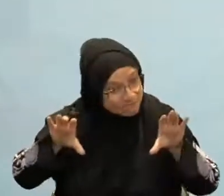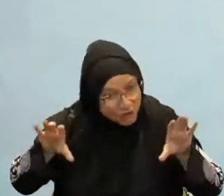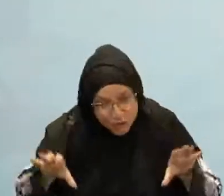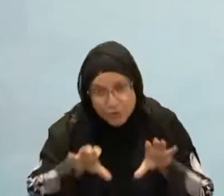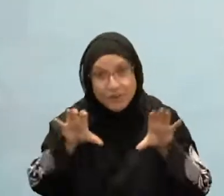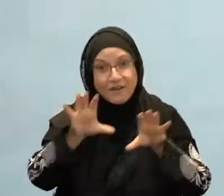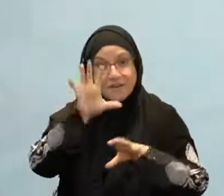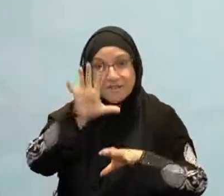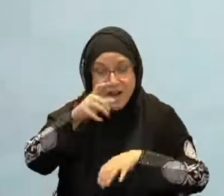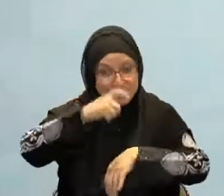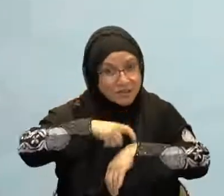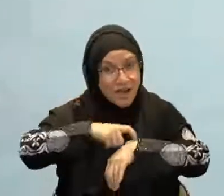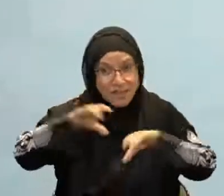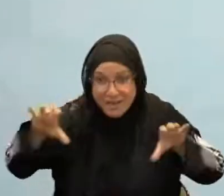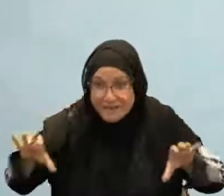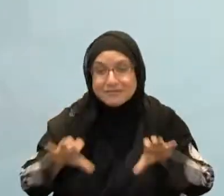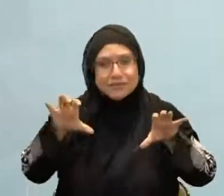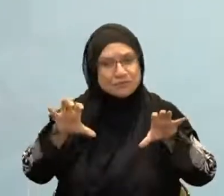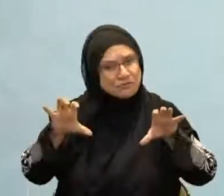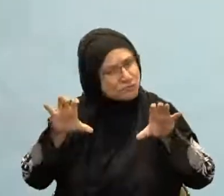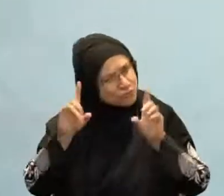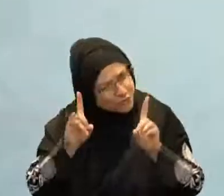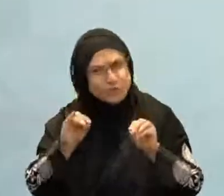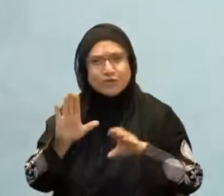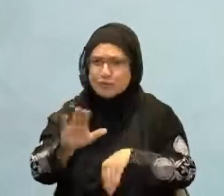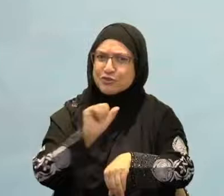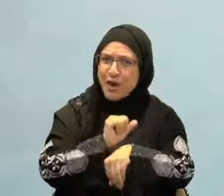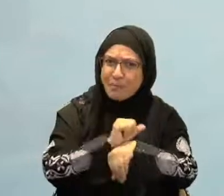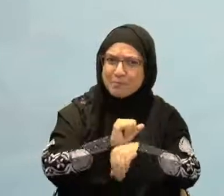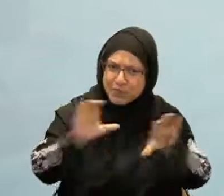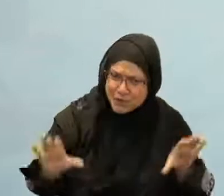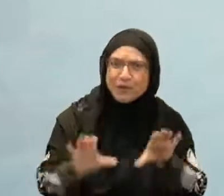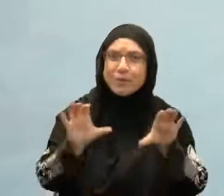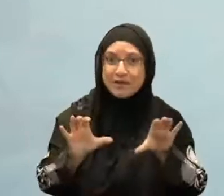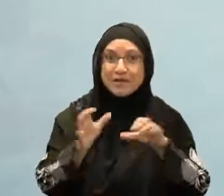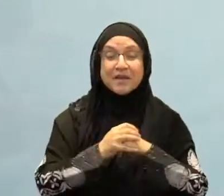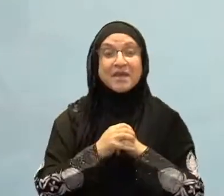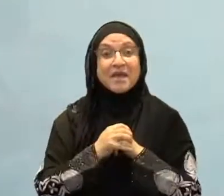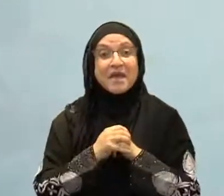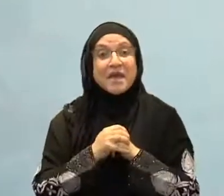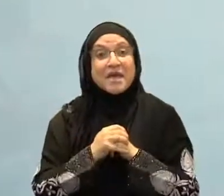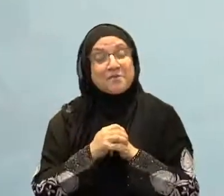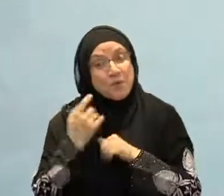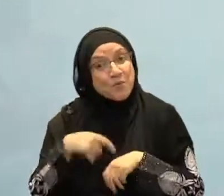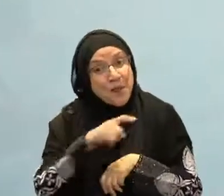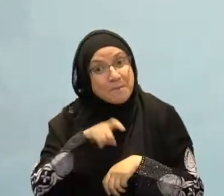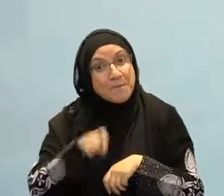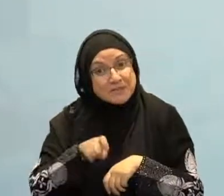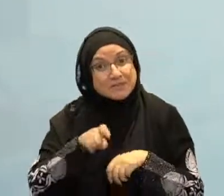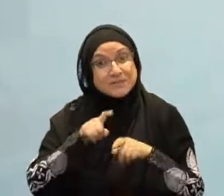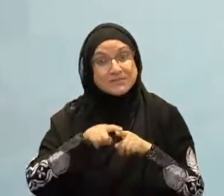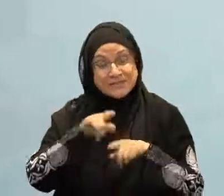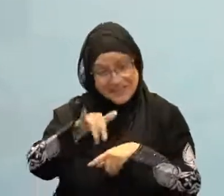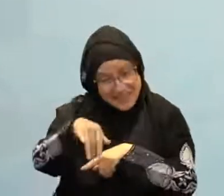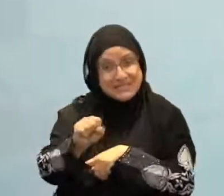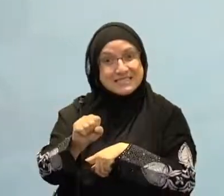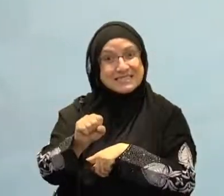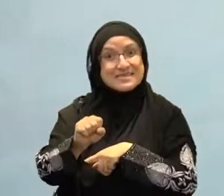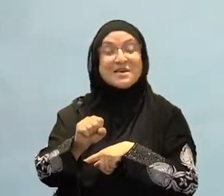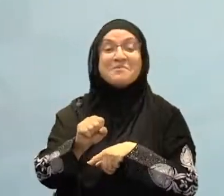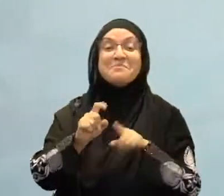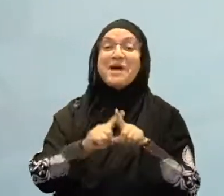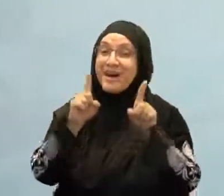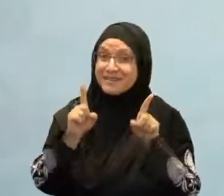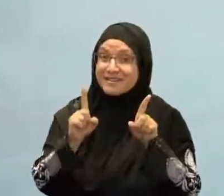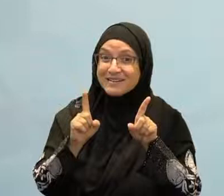You can't prioritize the voluntary deeds over the obligatory deeds. However, if a person tastes the sweetness